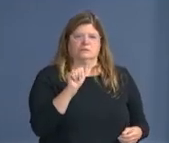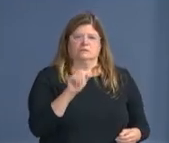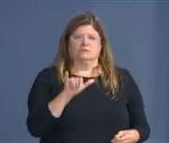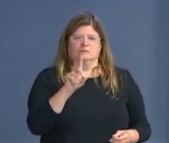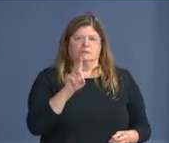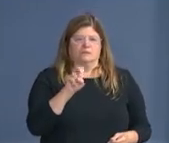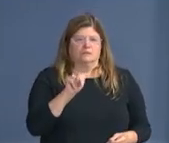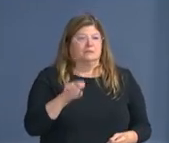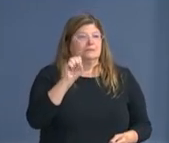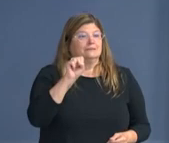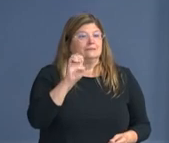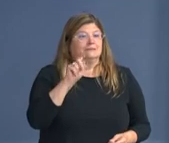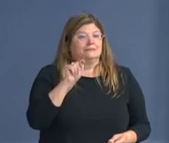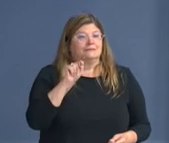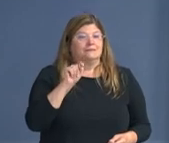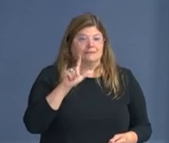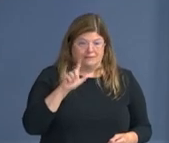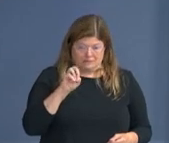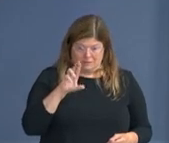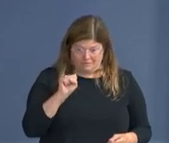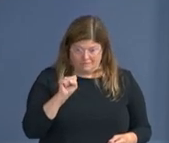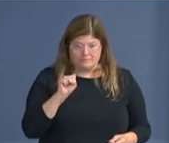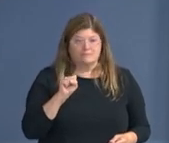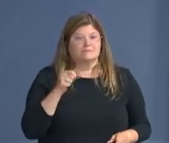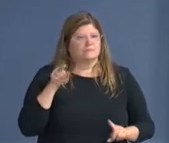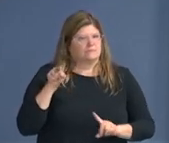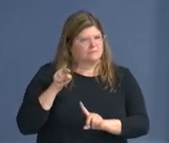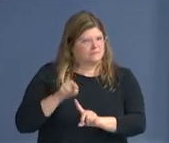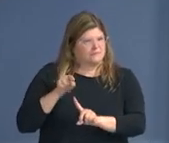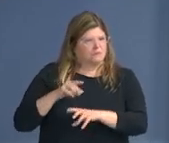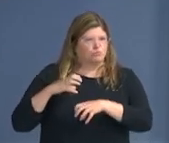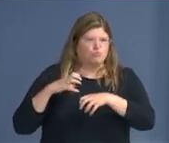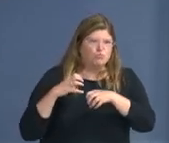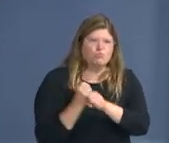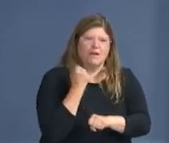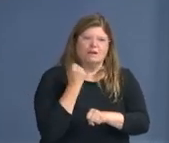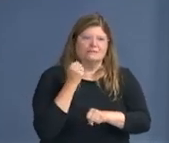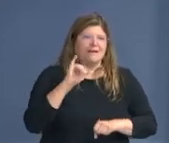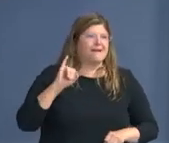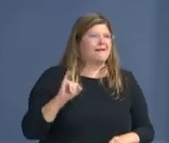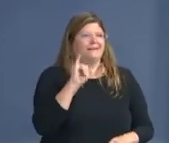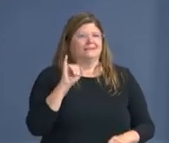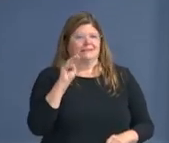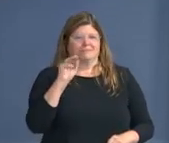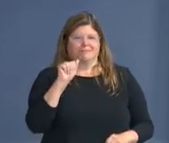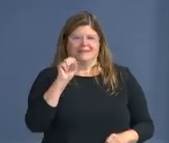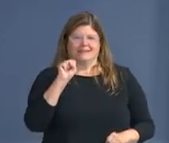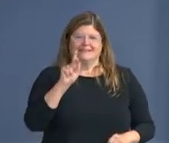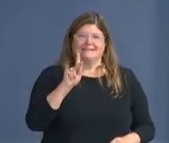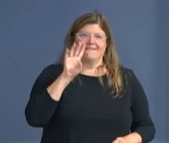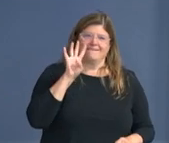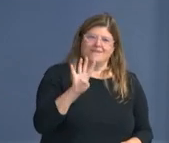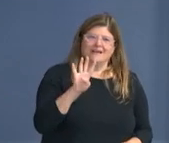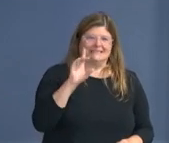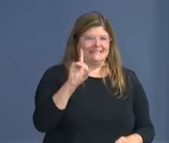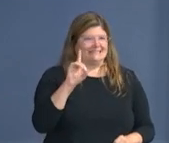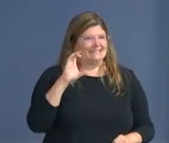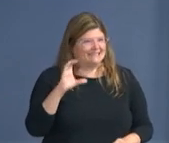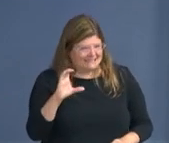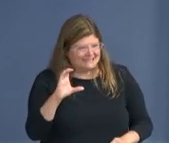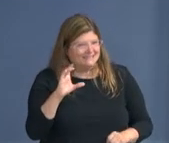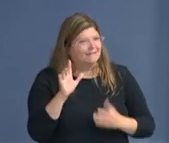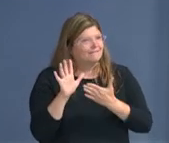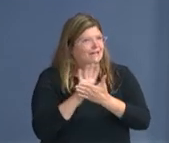Jada wrote, Jada won the citywide eye mask for D.C. video in a video